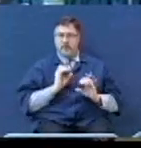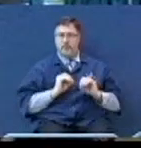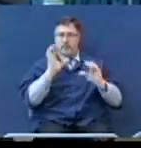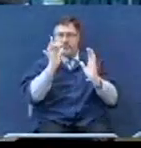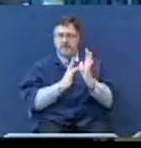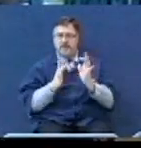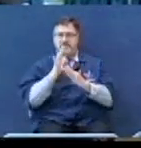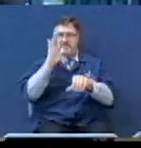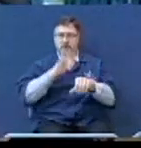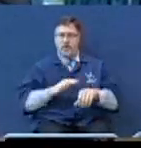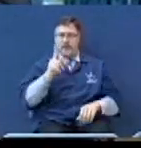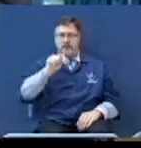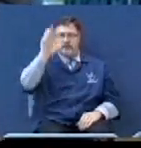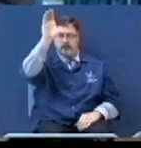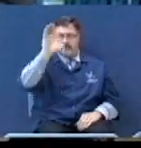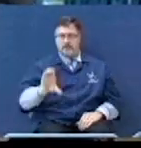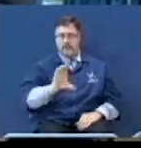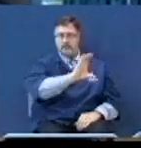there.